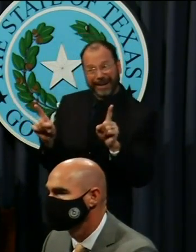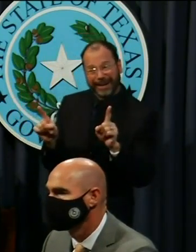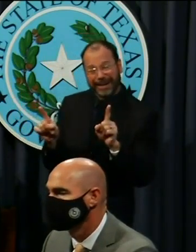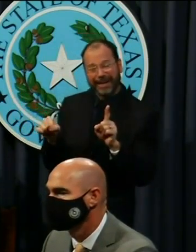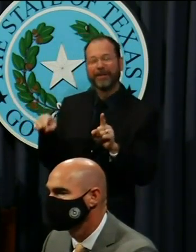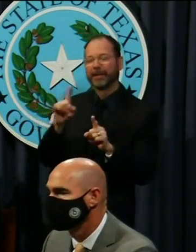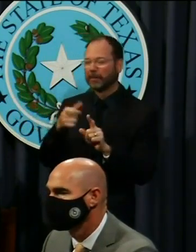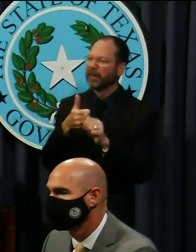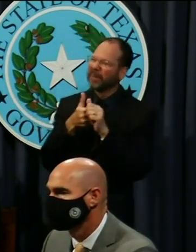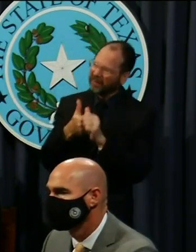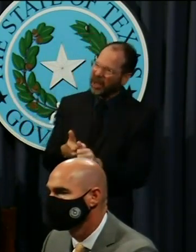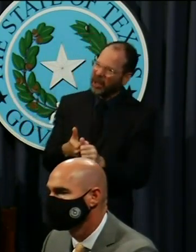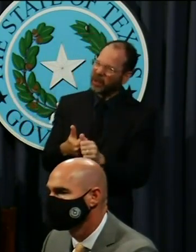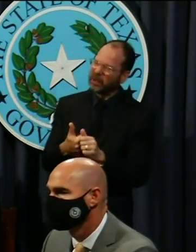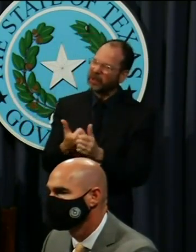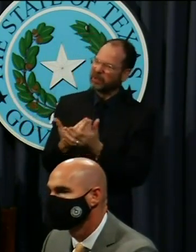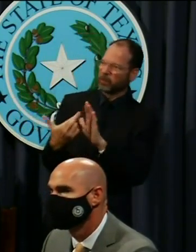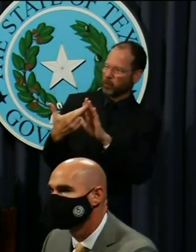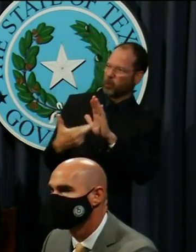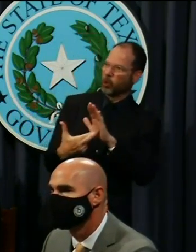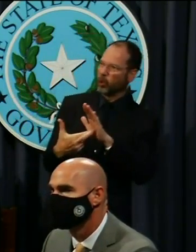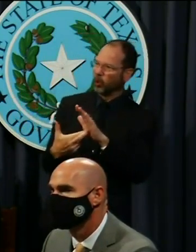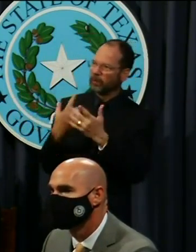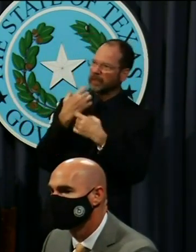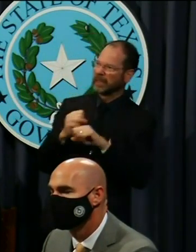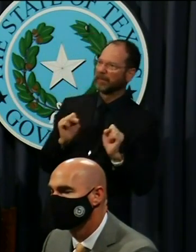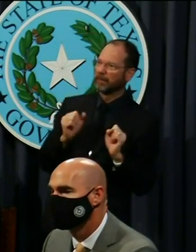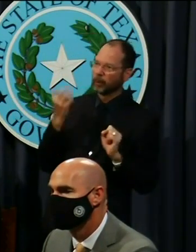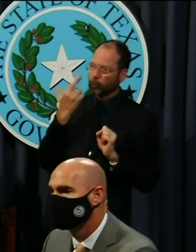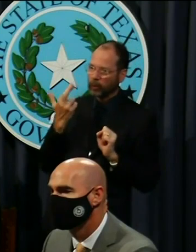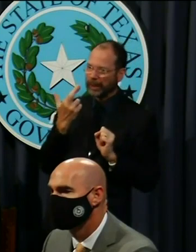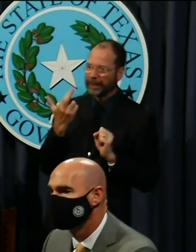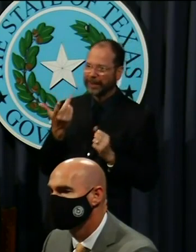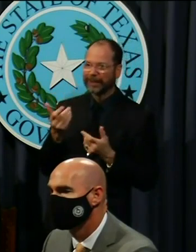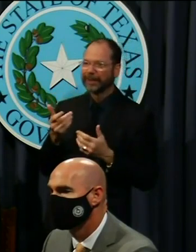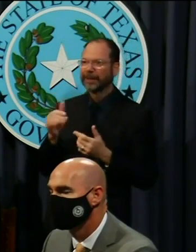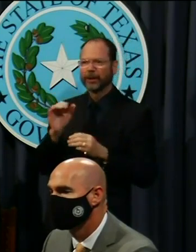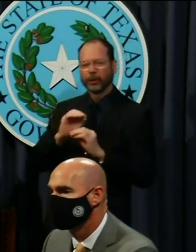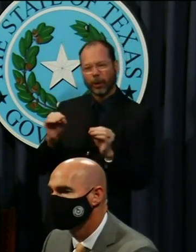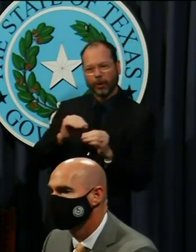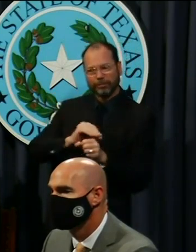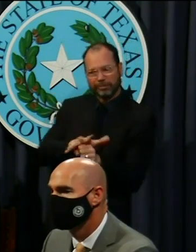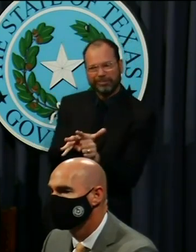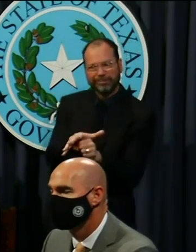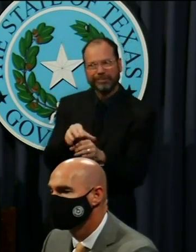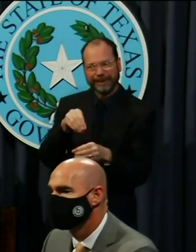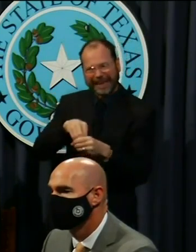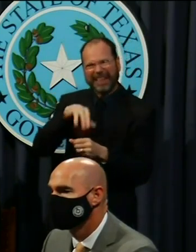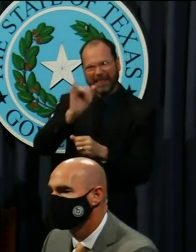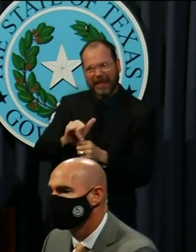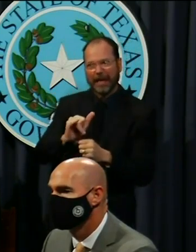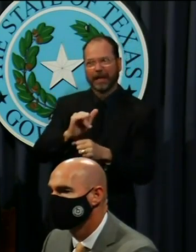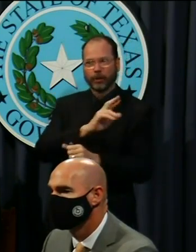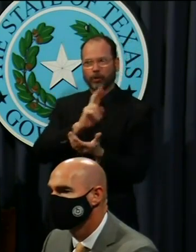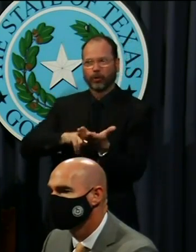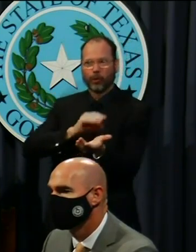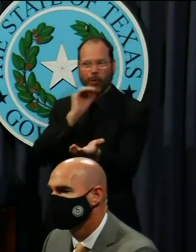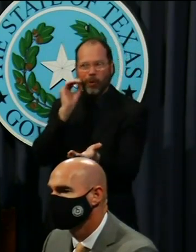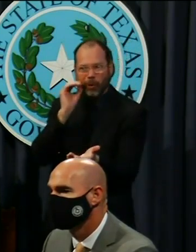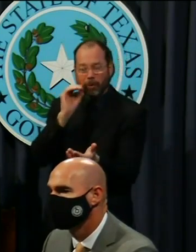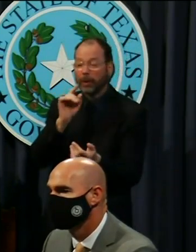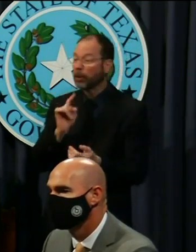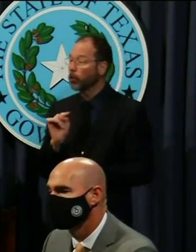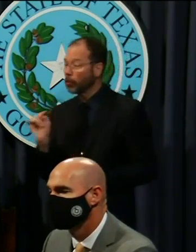with certain health protocols, and there must be no COVID outbreak at those facilities. All of those